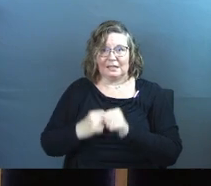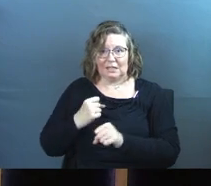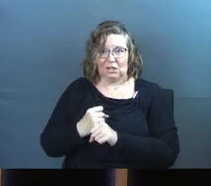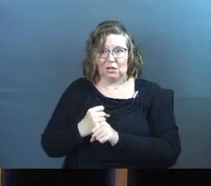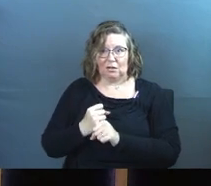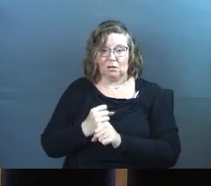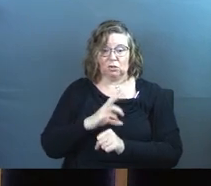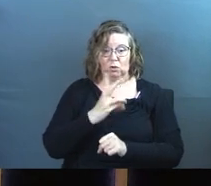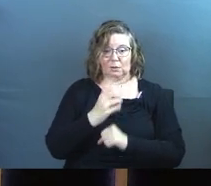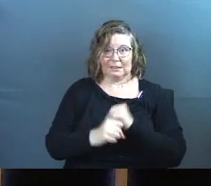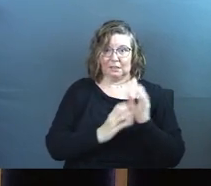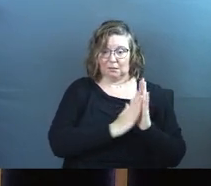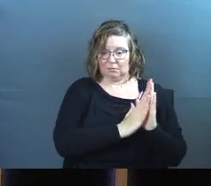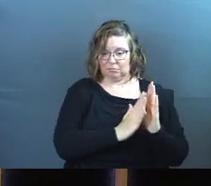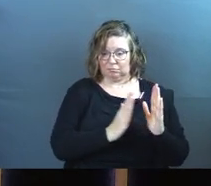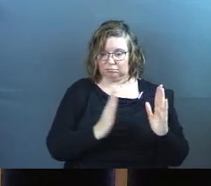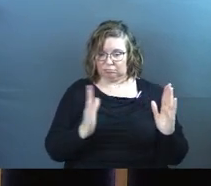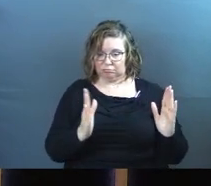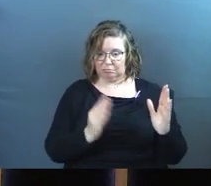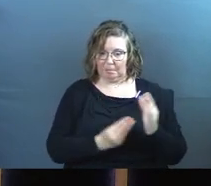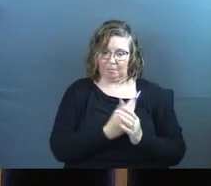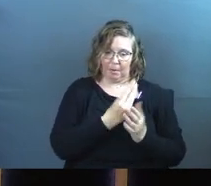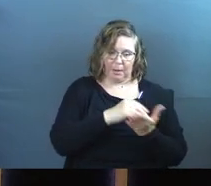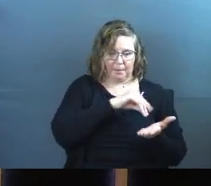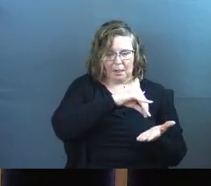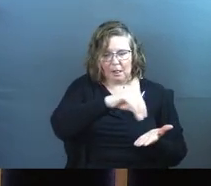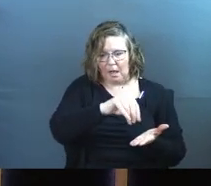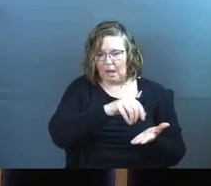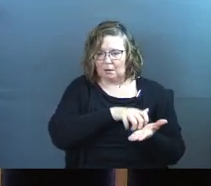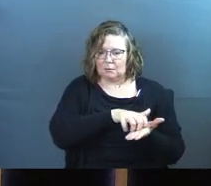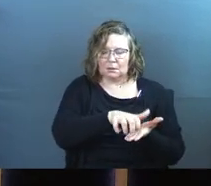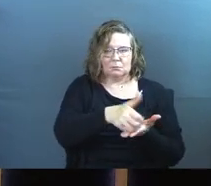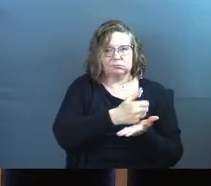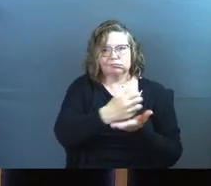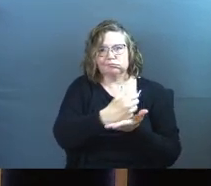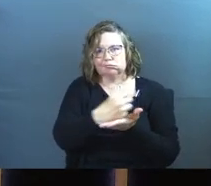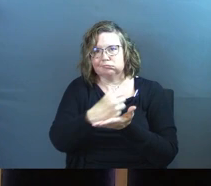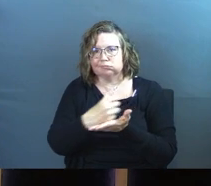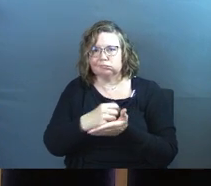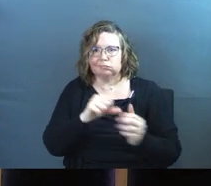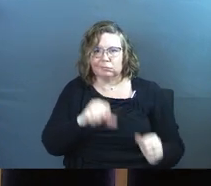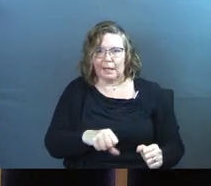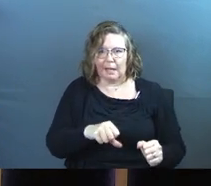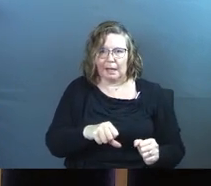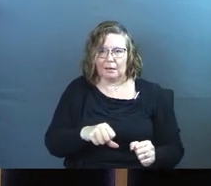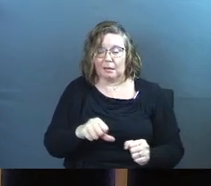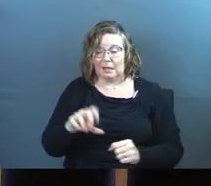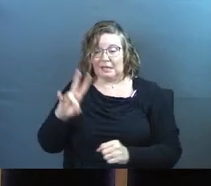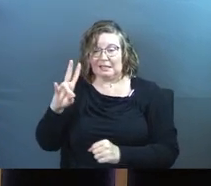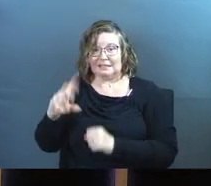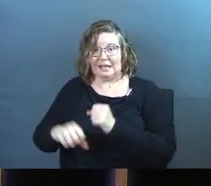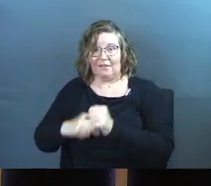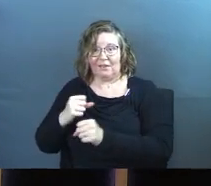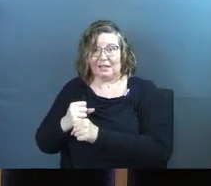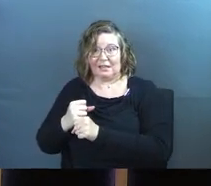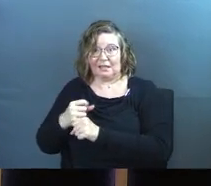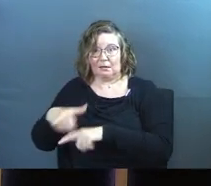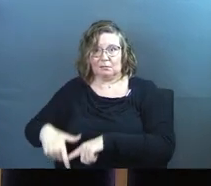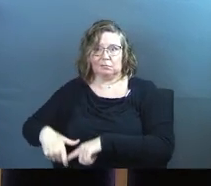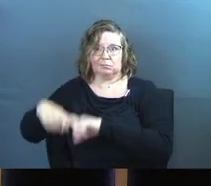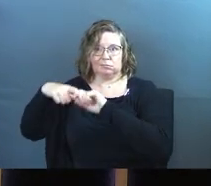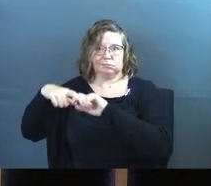years, you may plant your fields and prune your vineyards and harvest your crops. But during the seventh year, the land must have a sabbath year of